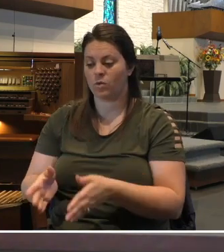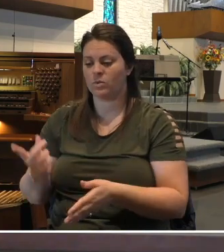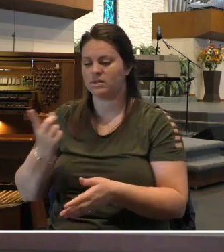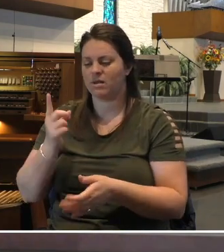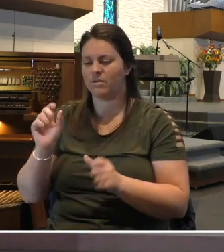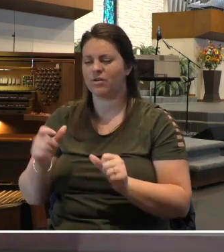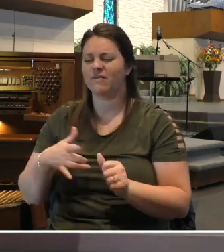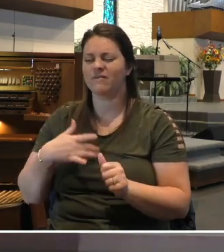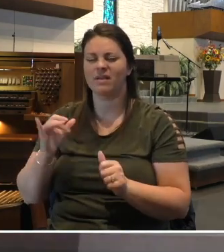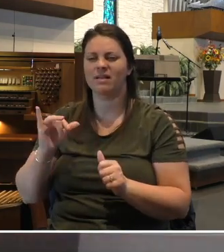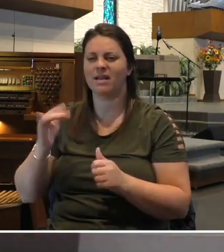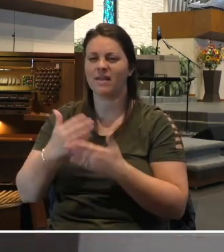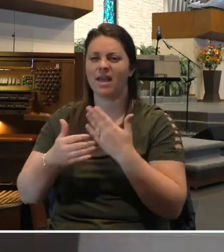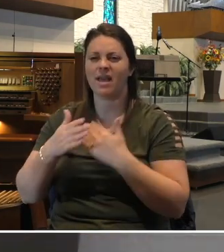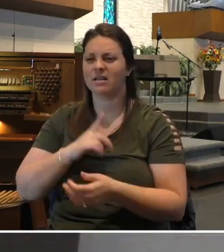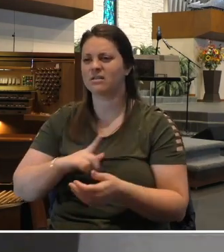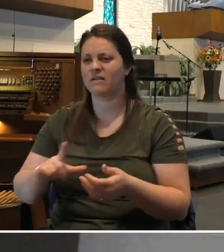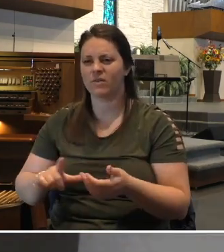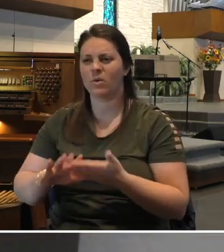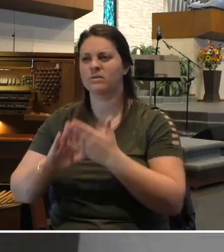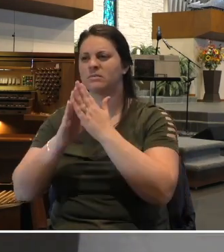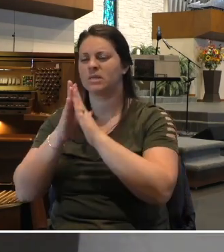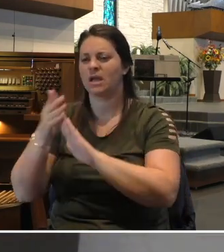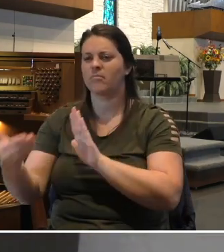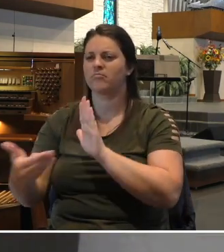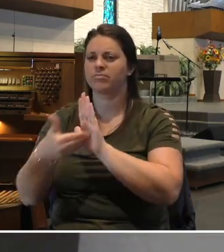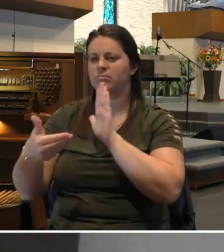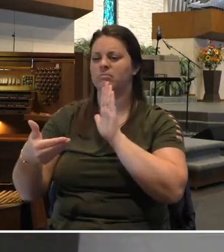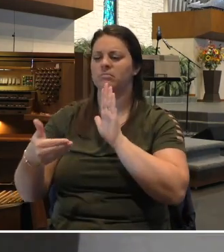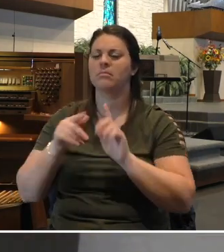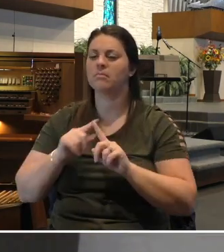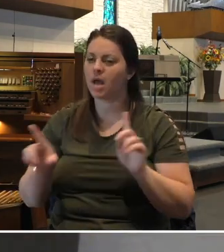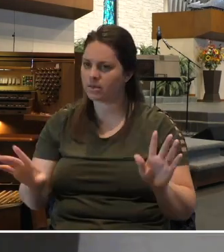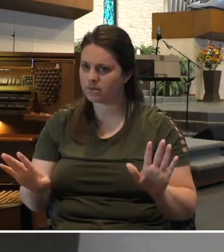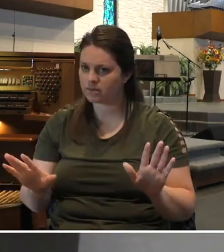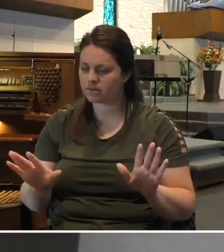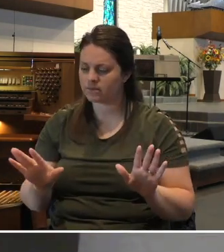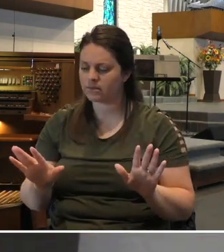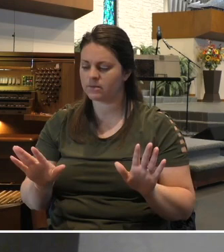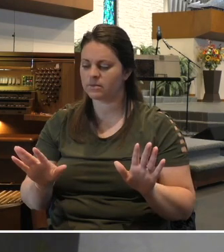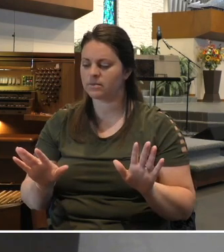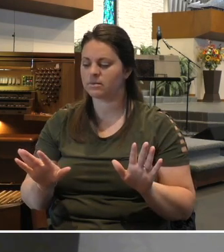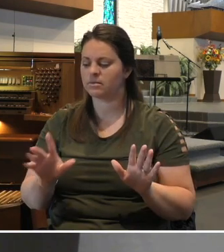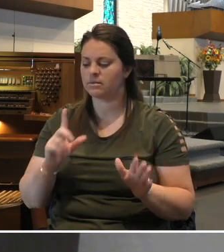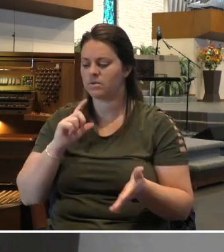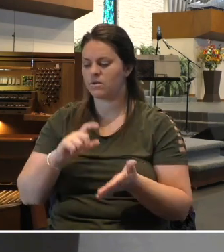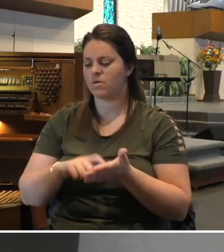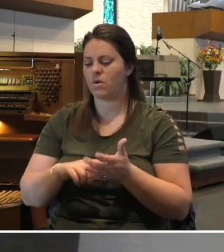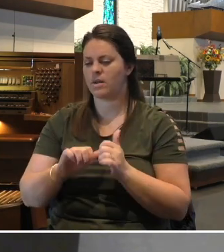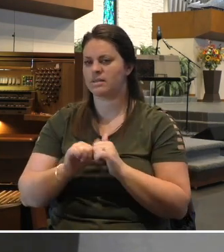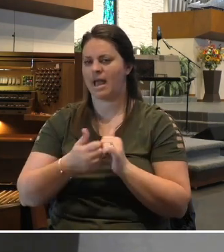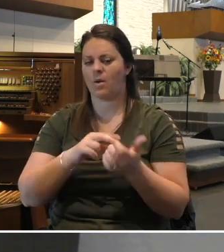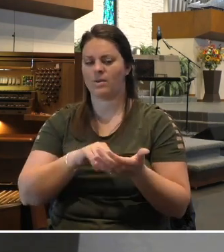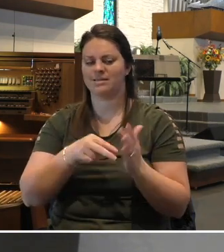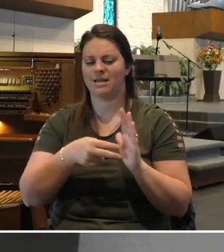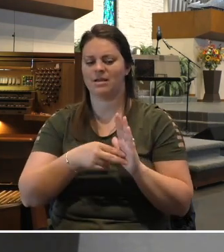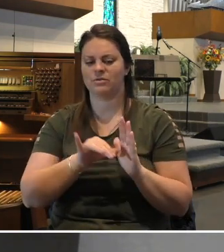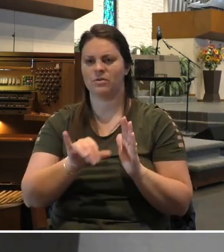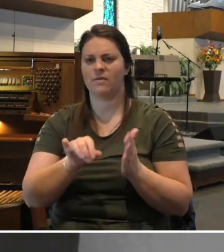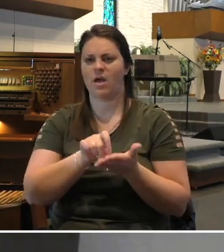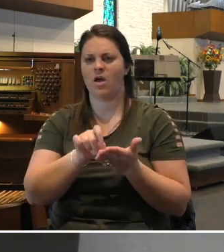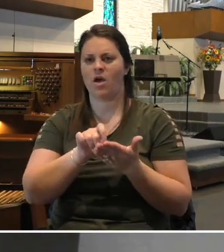hand of the Lord has turned against you. But notice how intentional the author is.